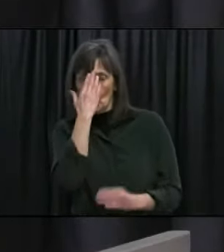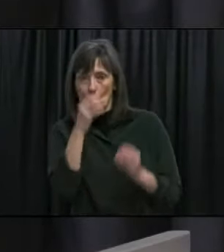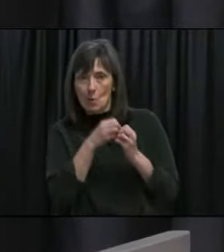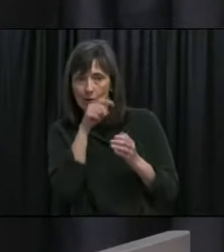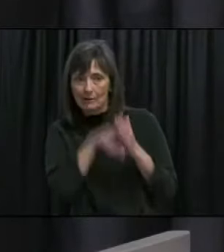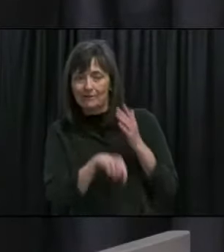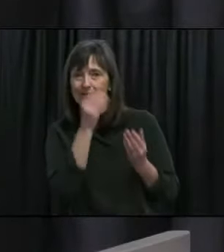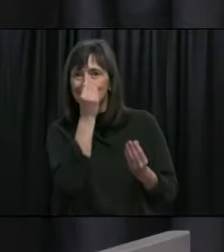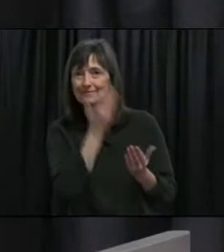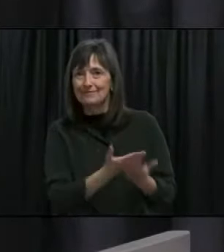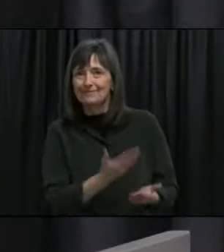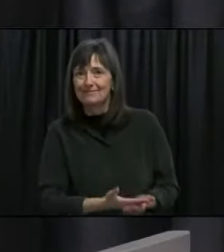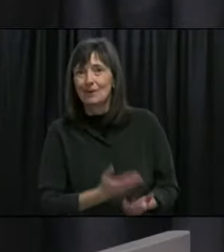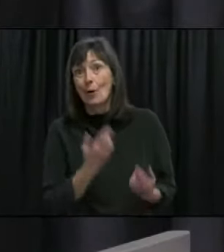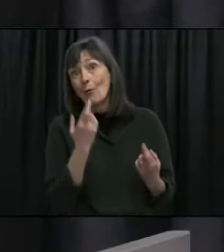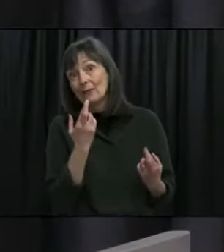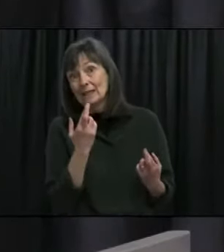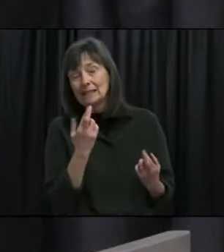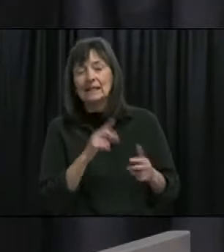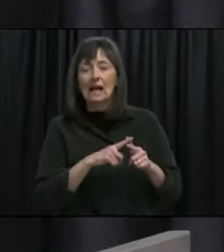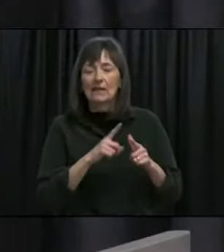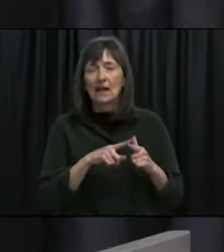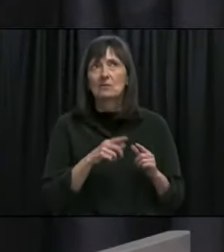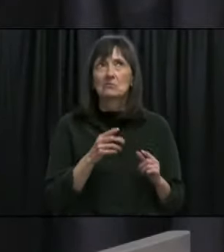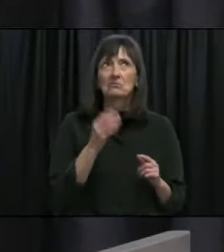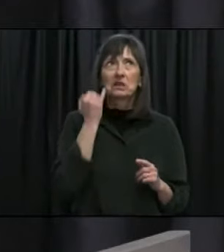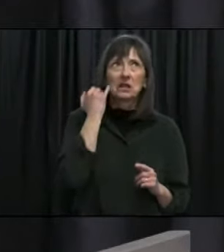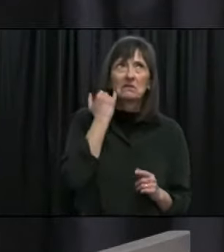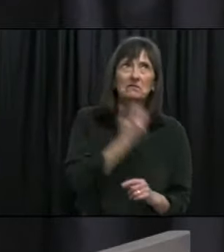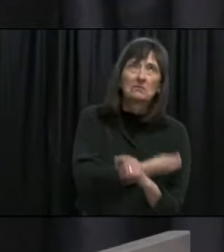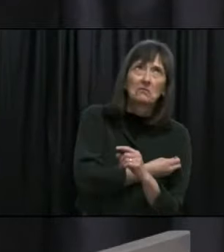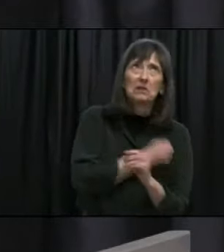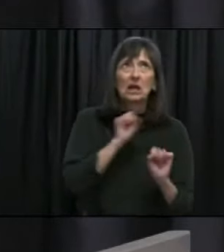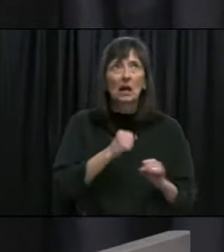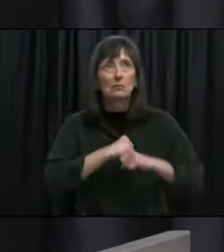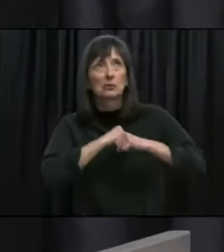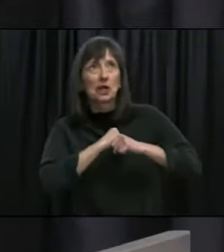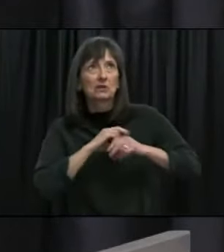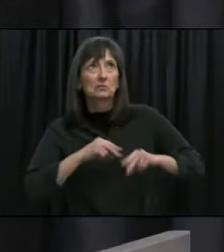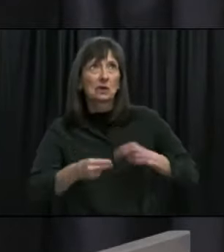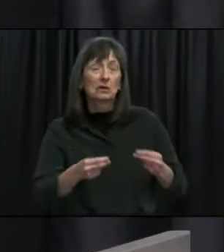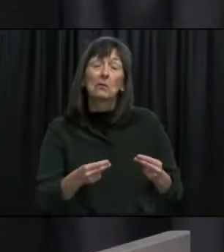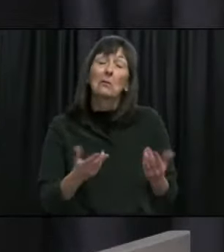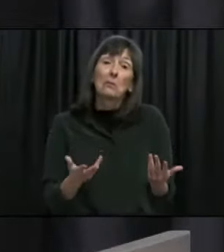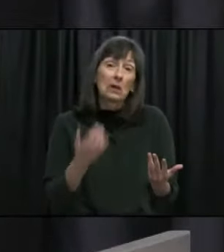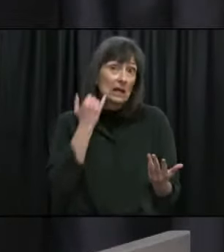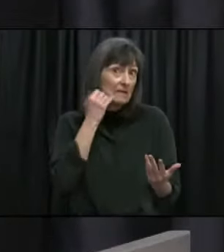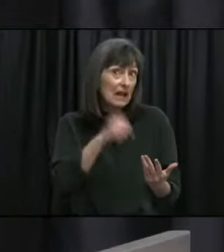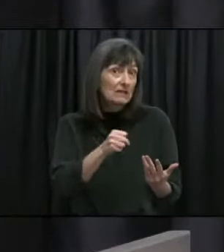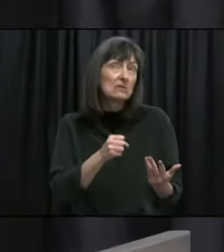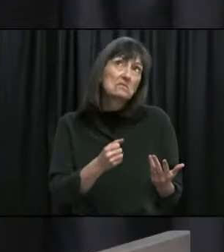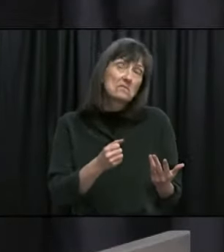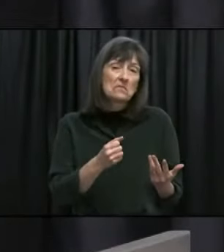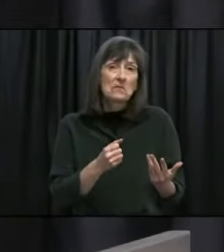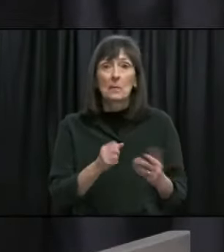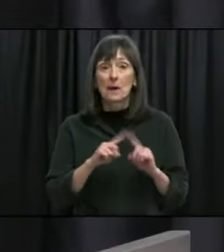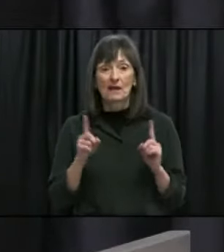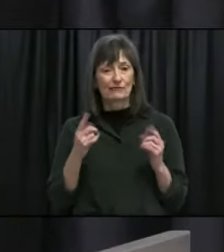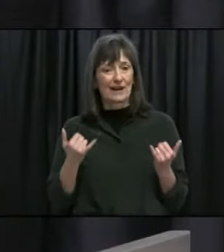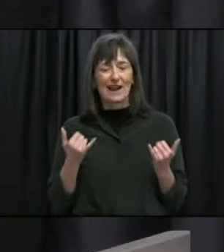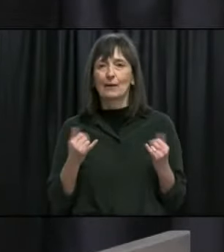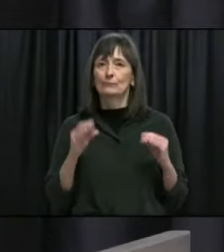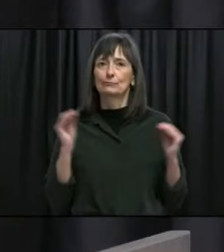more information that's pointing to that direction but without that I don't think it really would be fair for me to